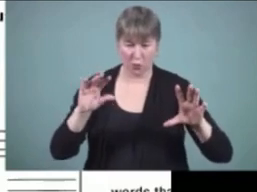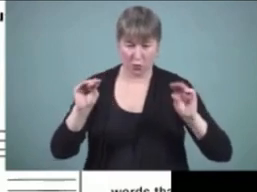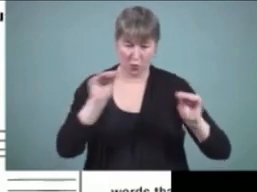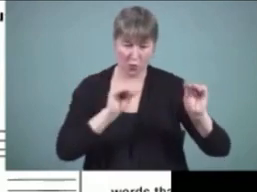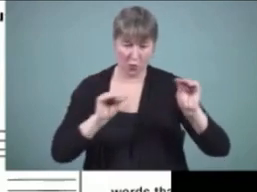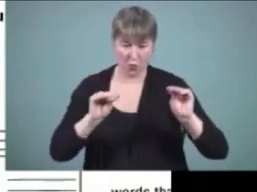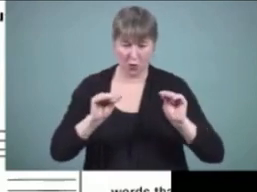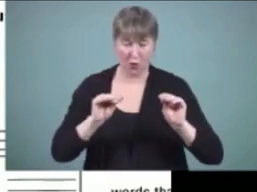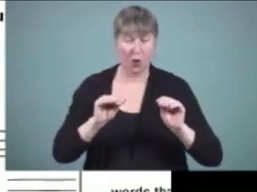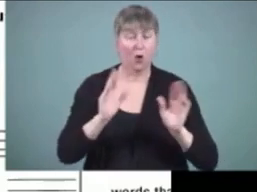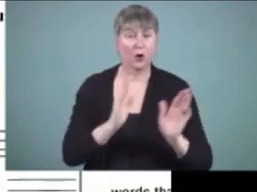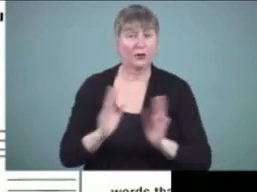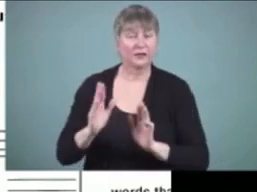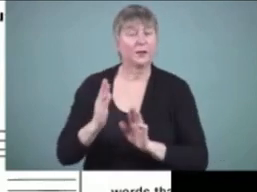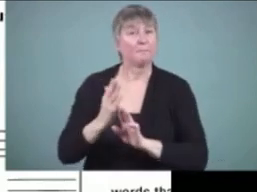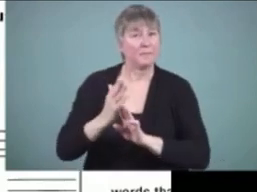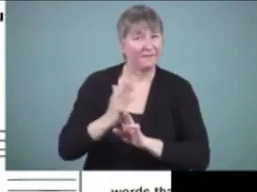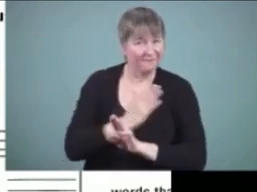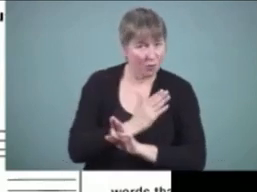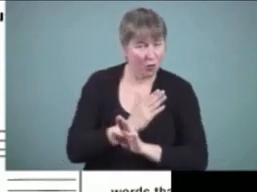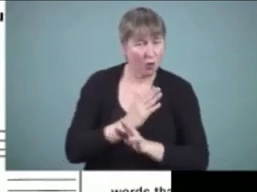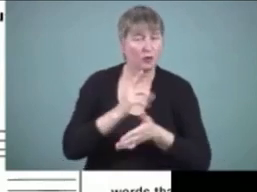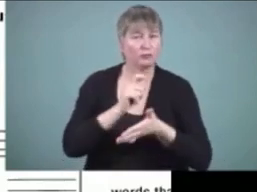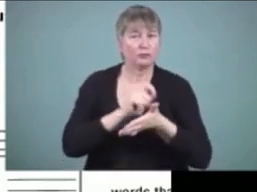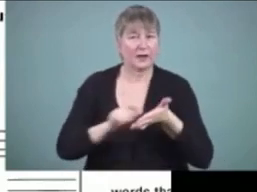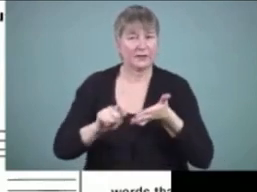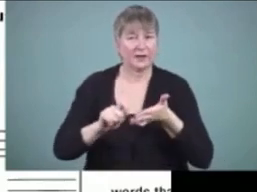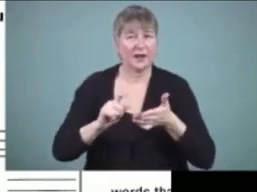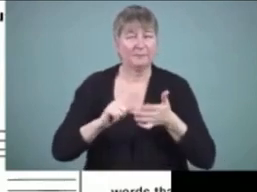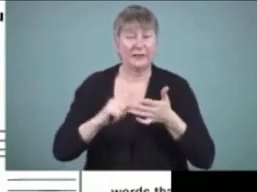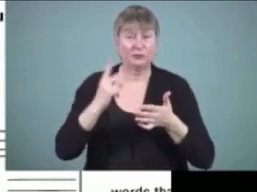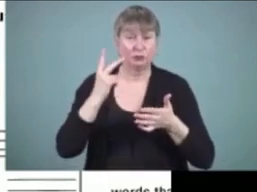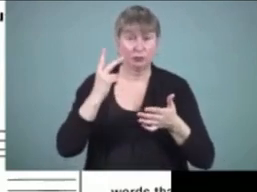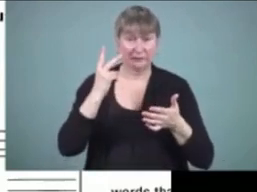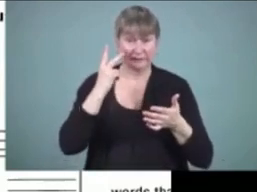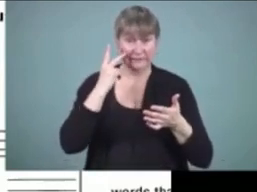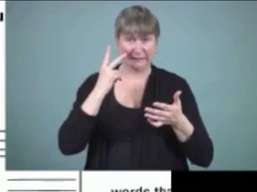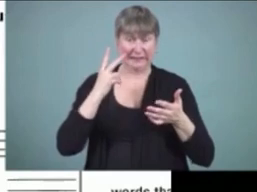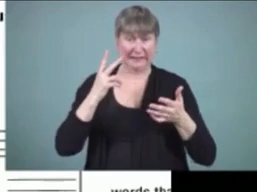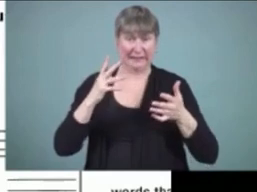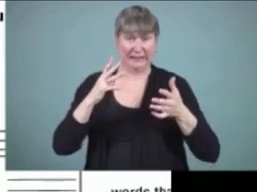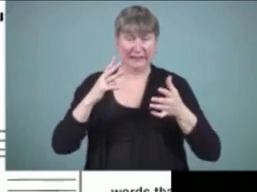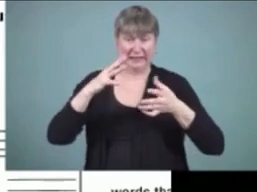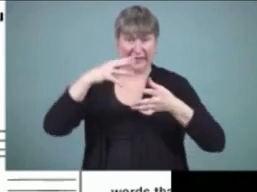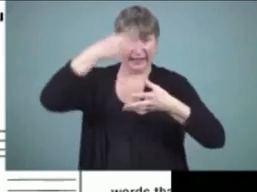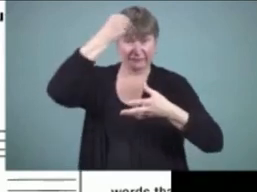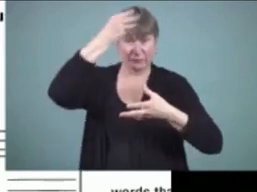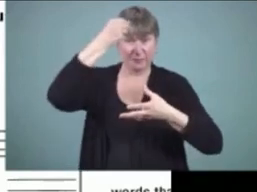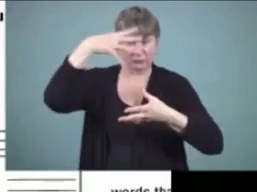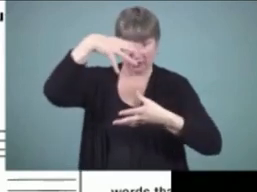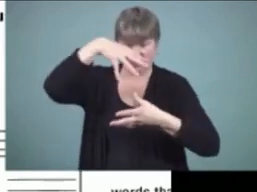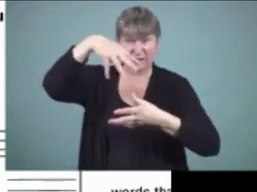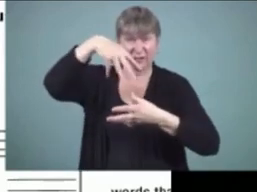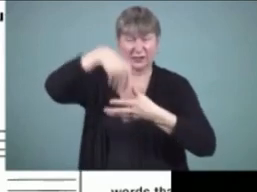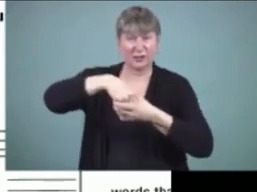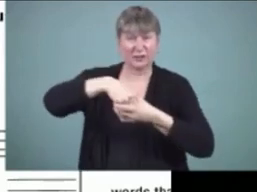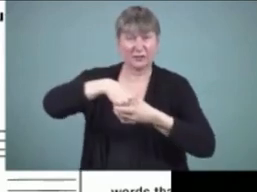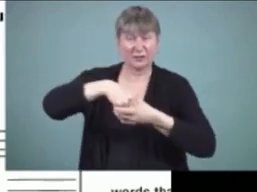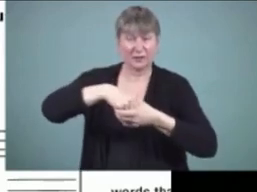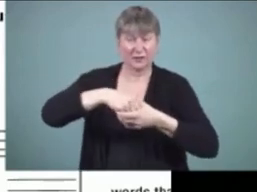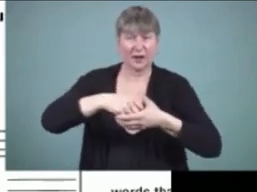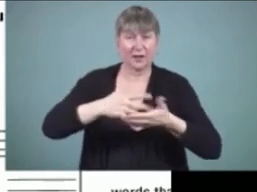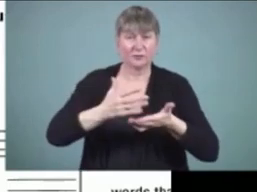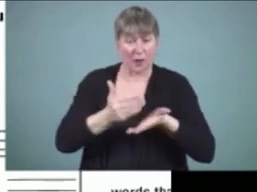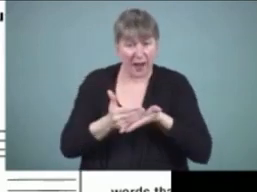before you write but also if you look at how much is embedded in this graphic organizer you can see how it allows you